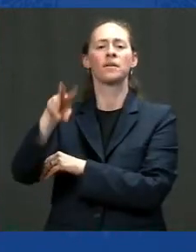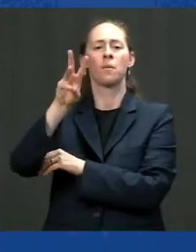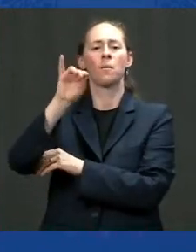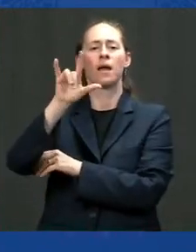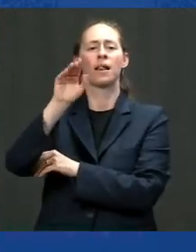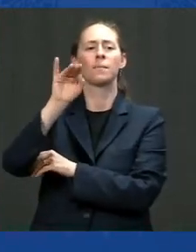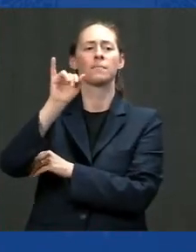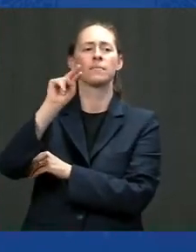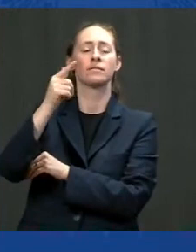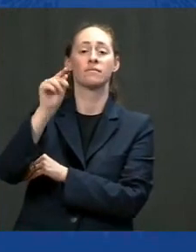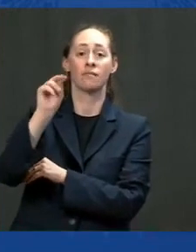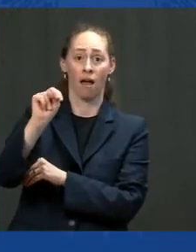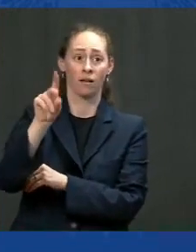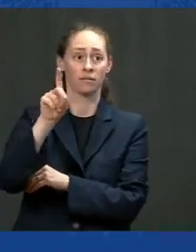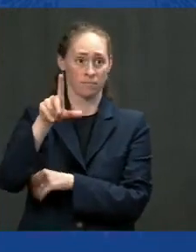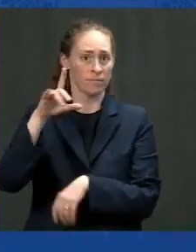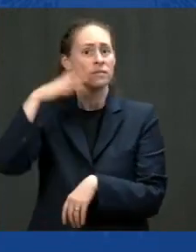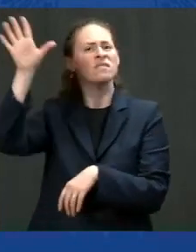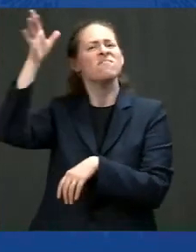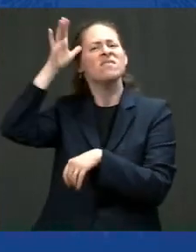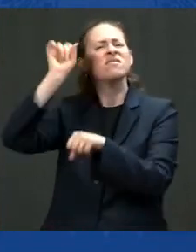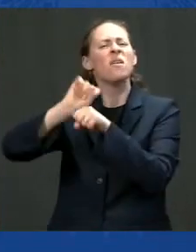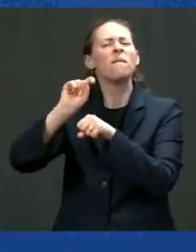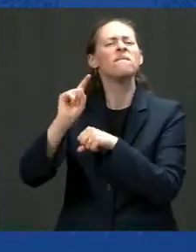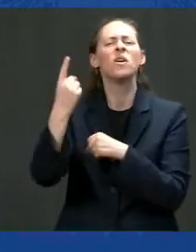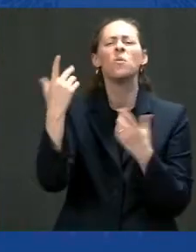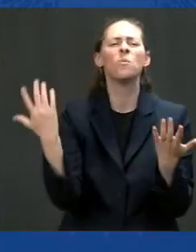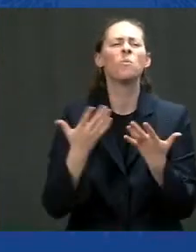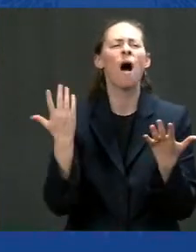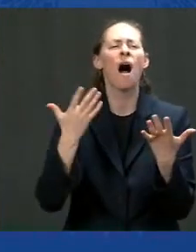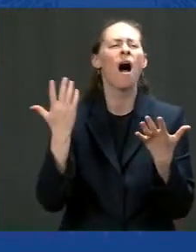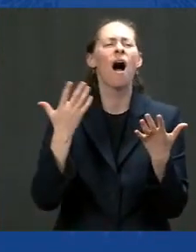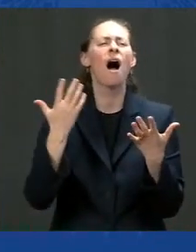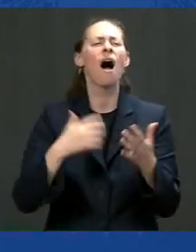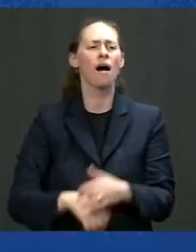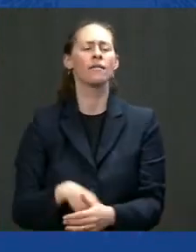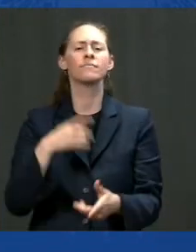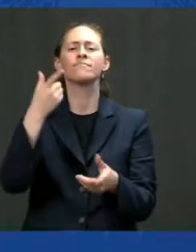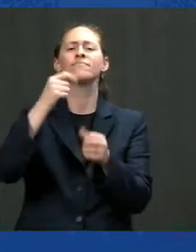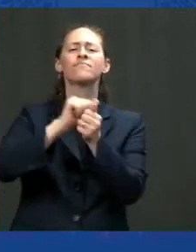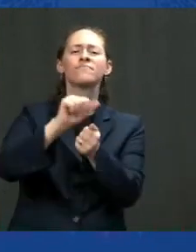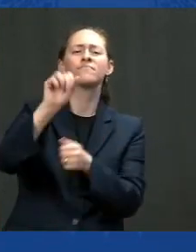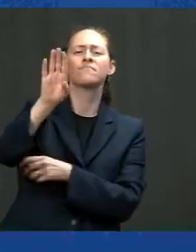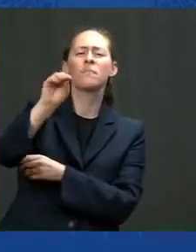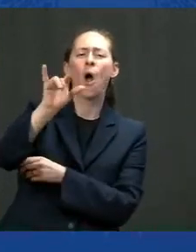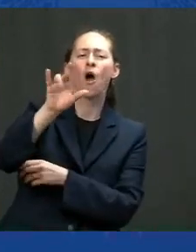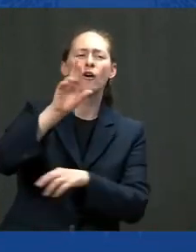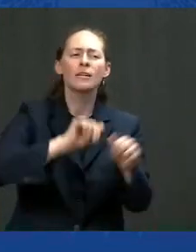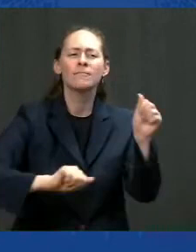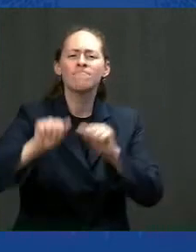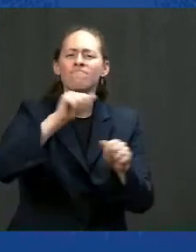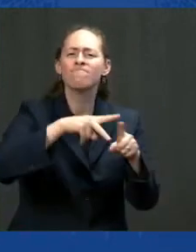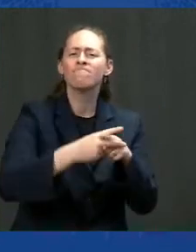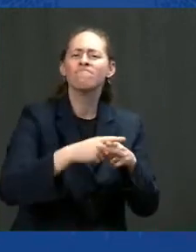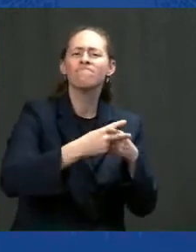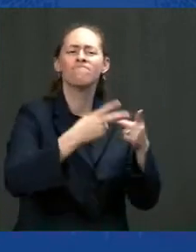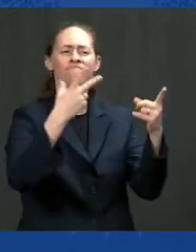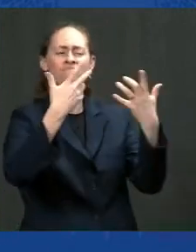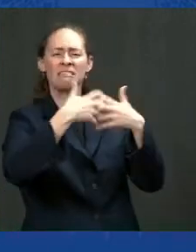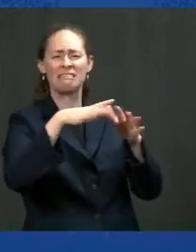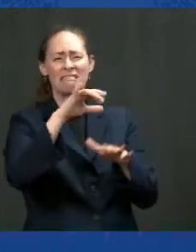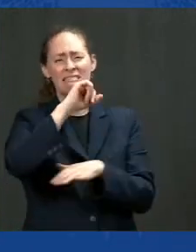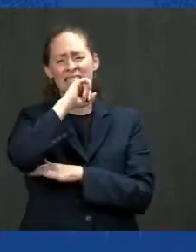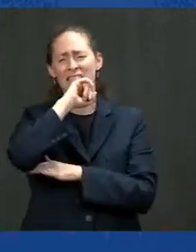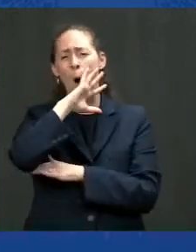for a called kyle the kyle corporation we finally got to the place where we get to the